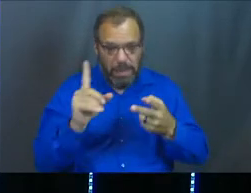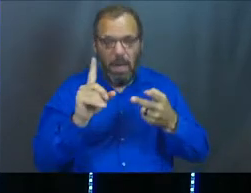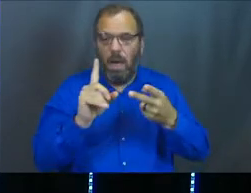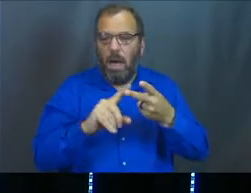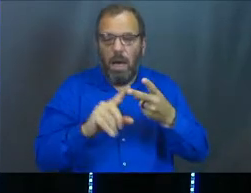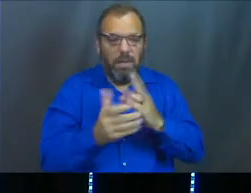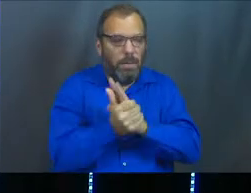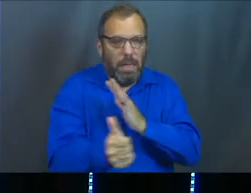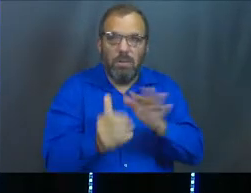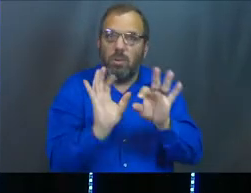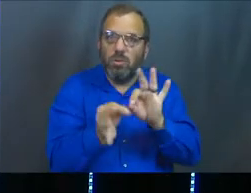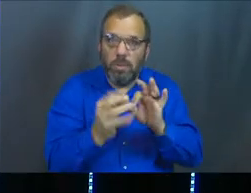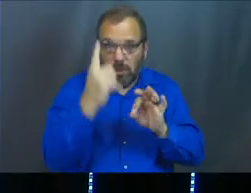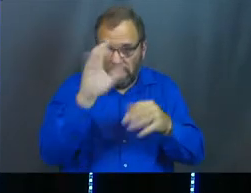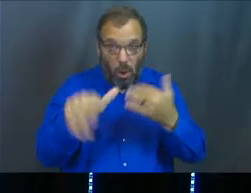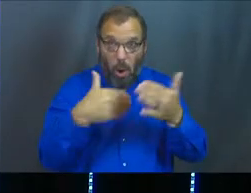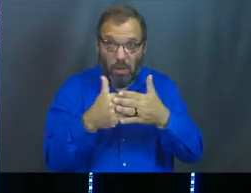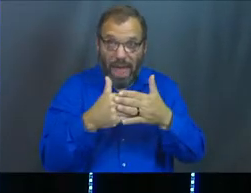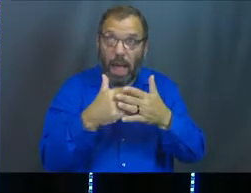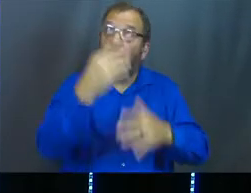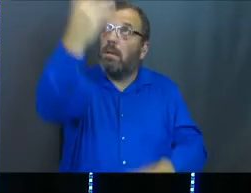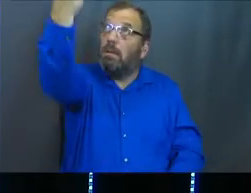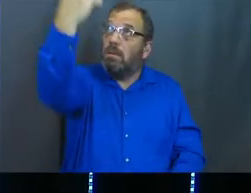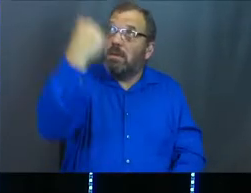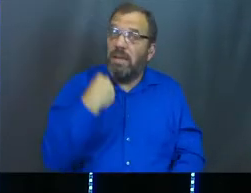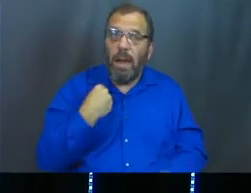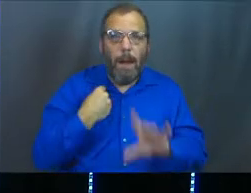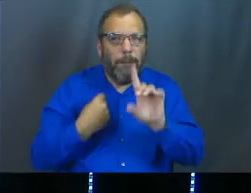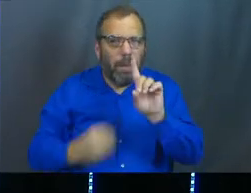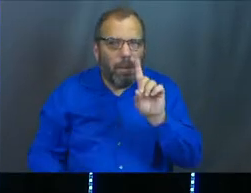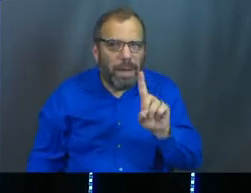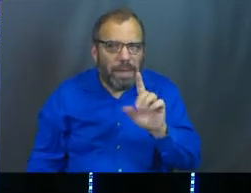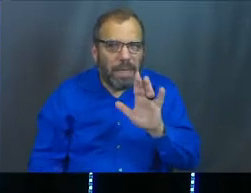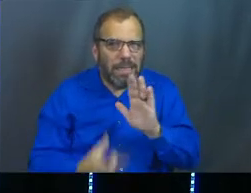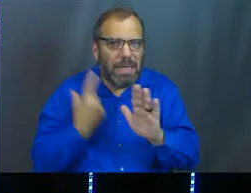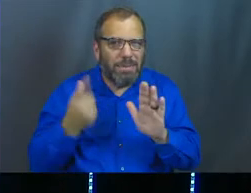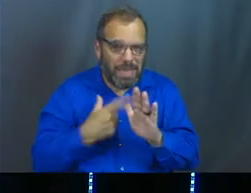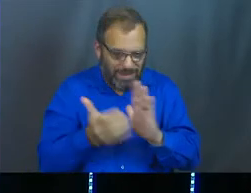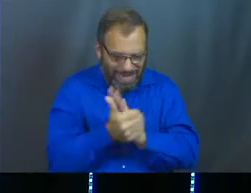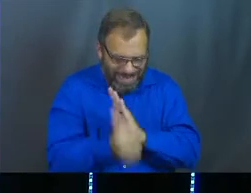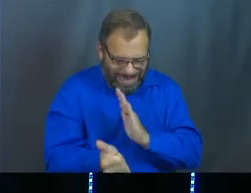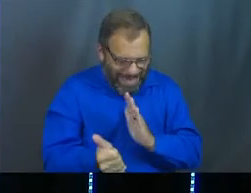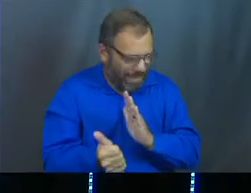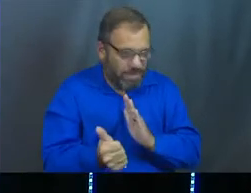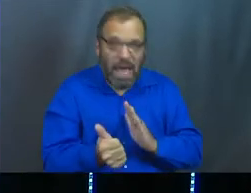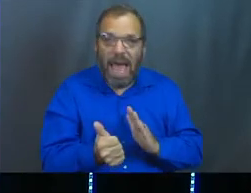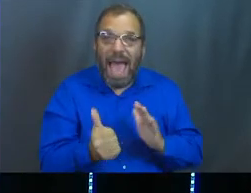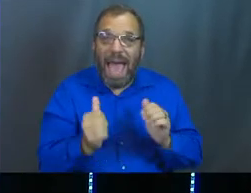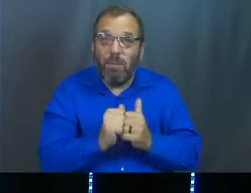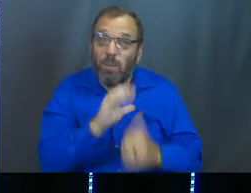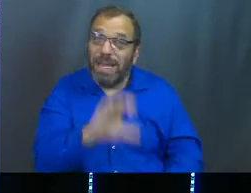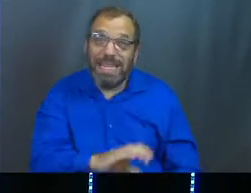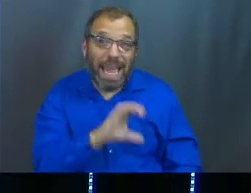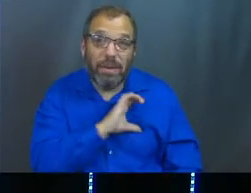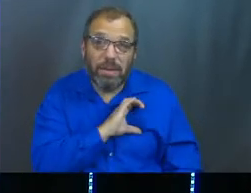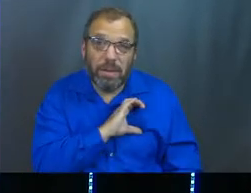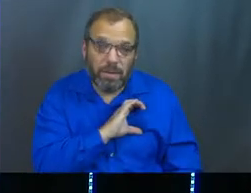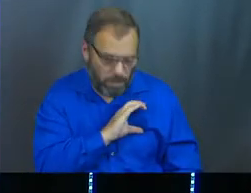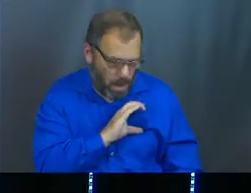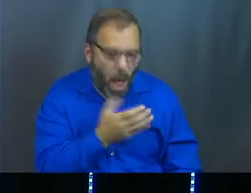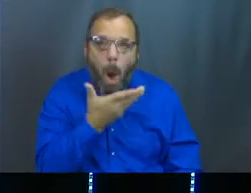his ability to interpret dreams, all that stuff was great, but sometimes we have gifts, and we have no character to go along with them.